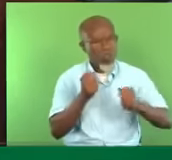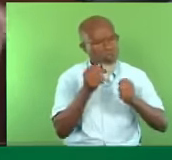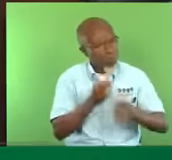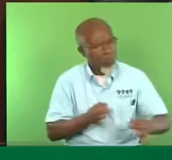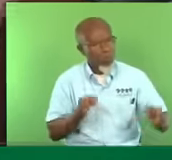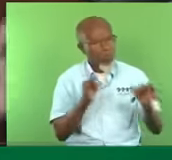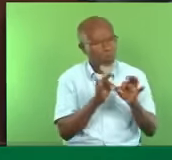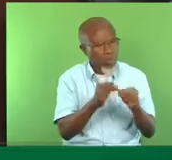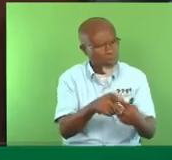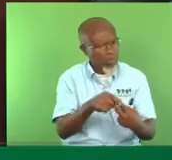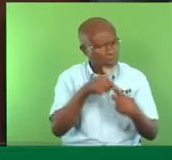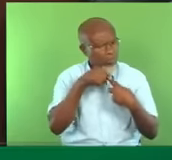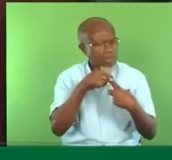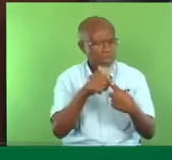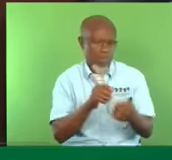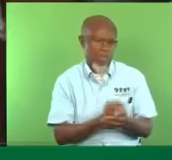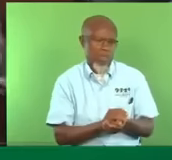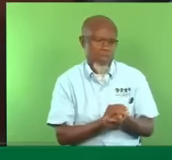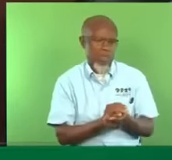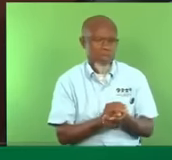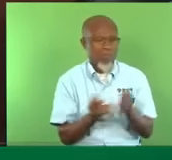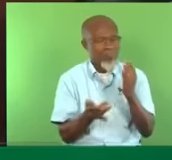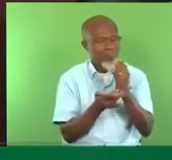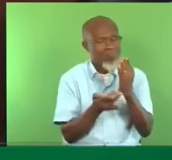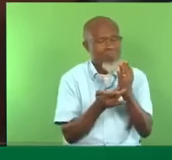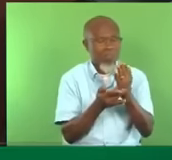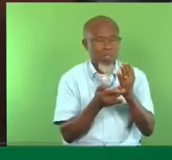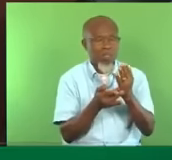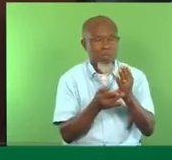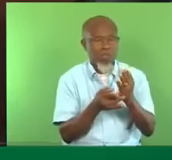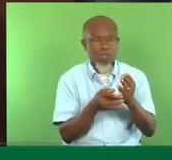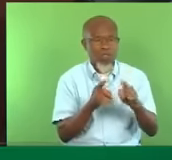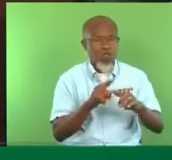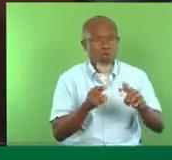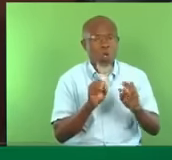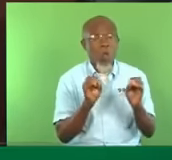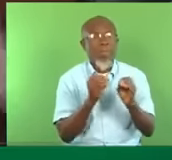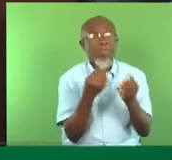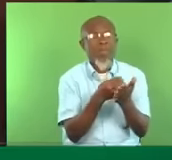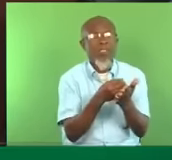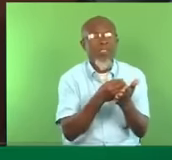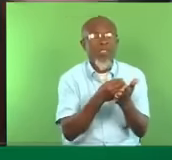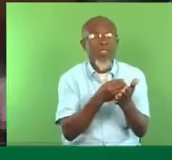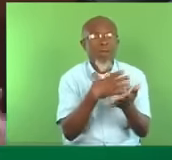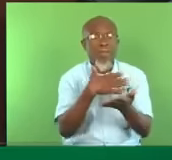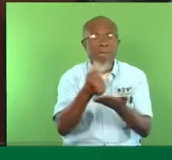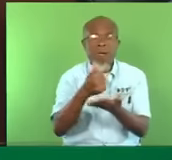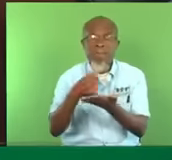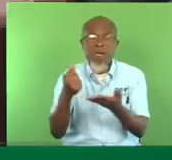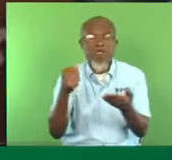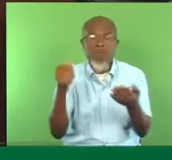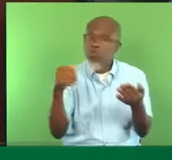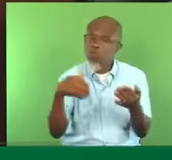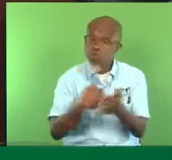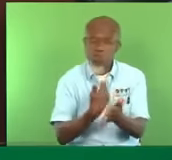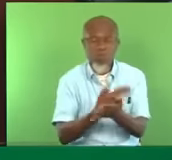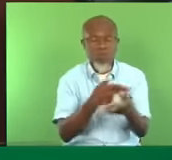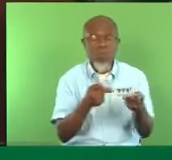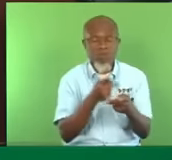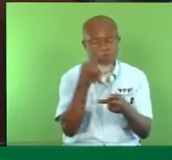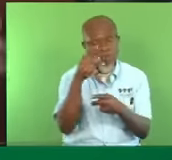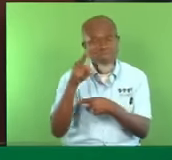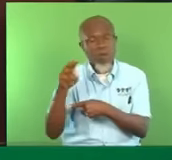You could not find that to purchase more appliances for Penal, for Separia, for Woodbrook, for Sanwa, for places.